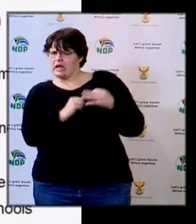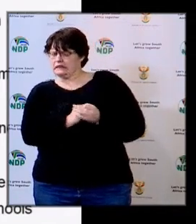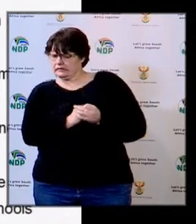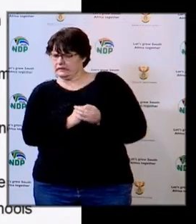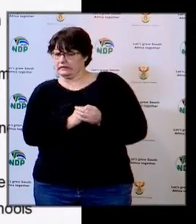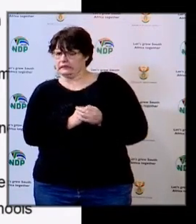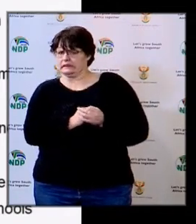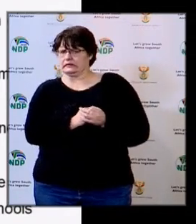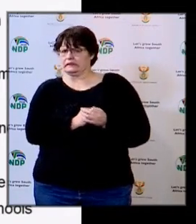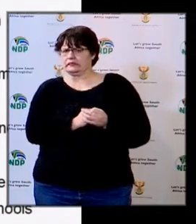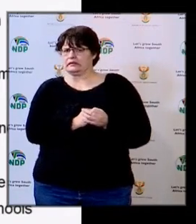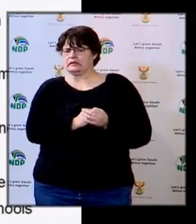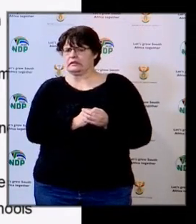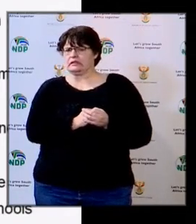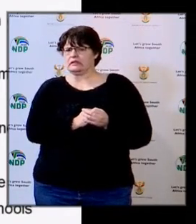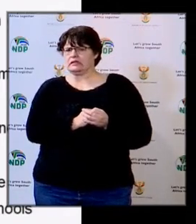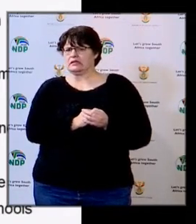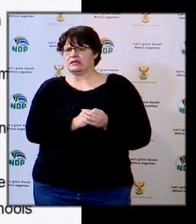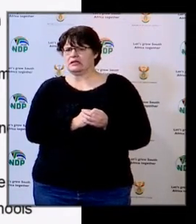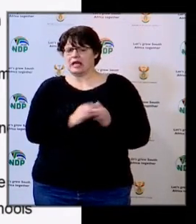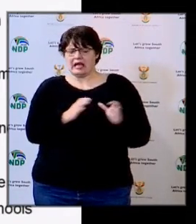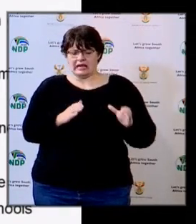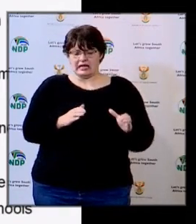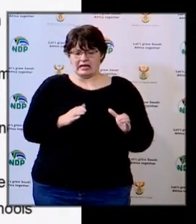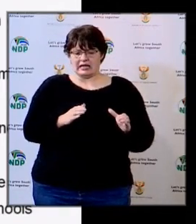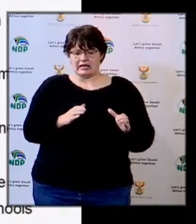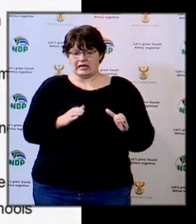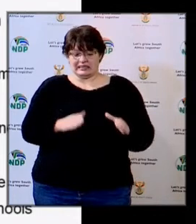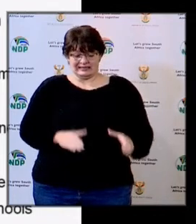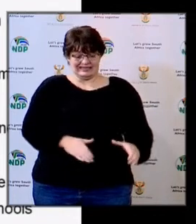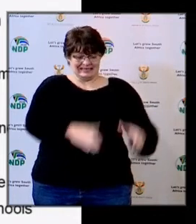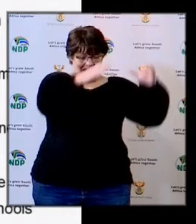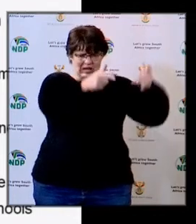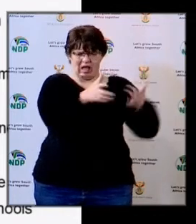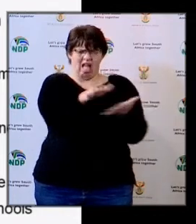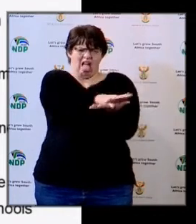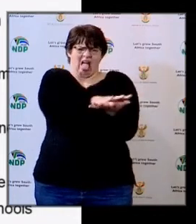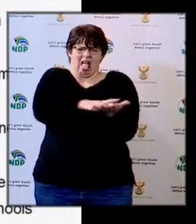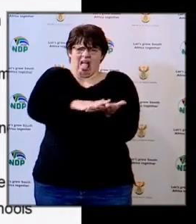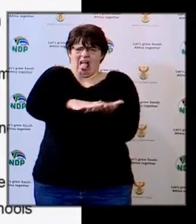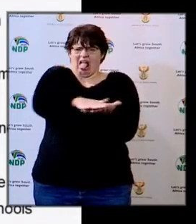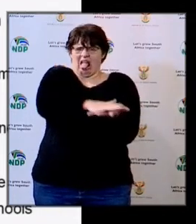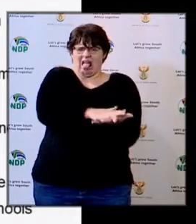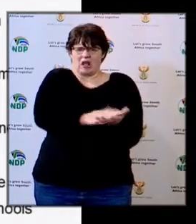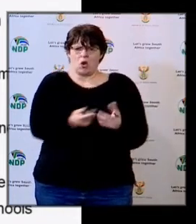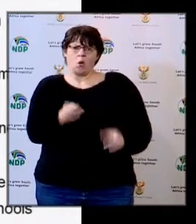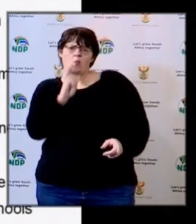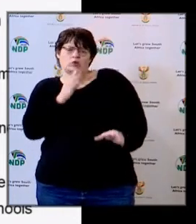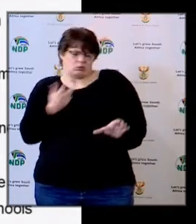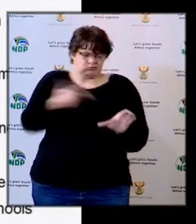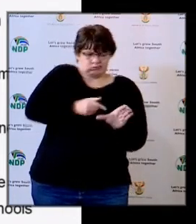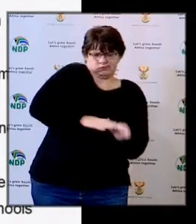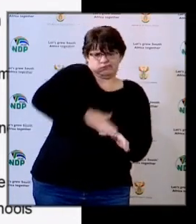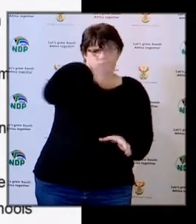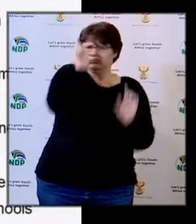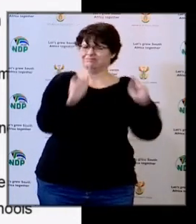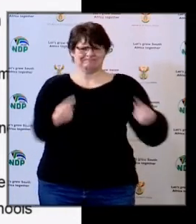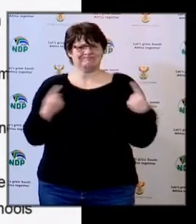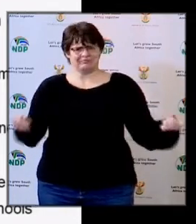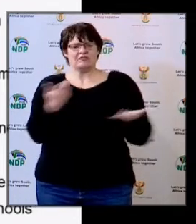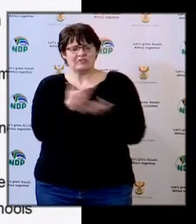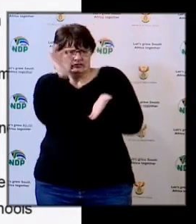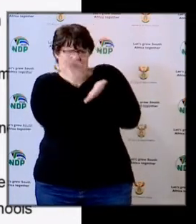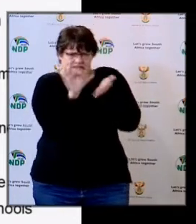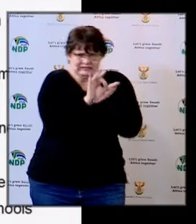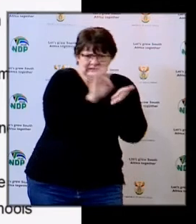disinfect, disinfect, apologies, some of the tanks that we found in the schools, so we couldn't just feel quickly and move. We had